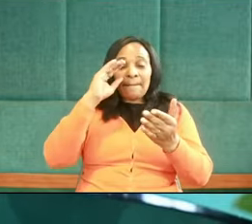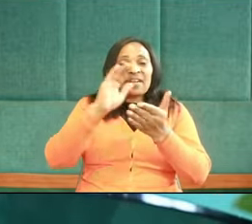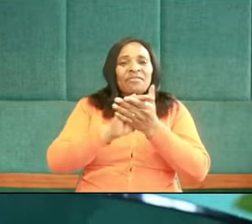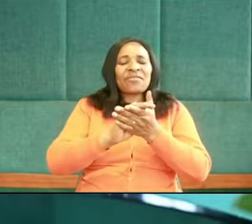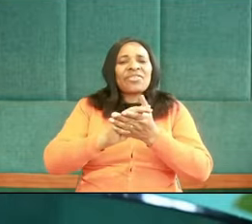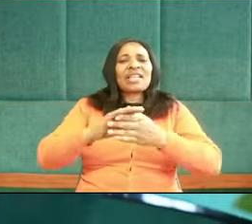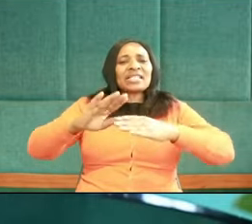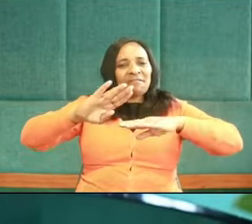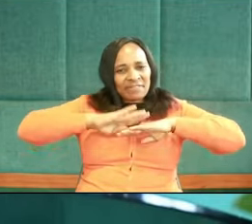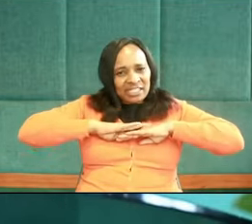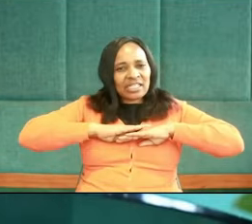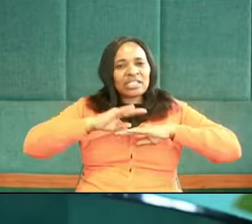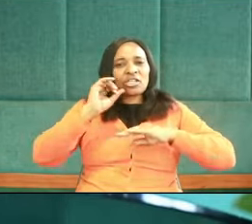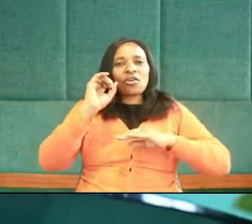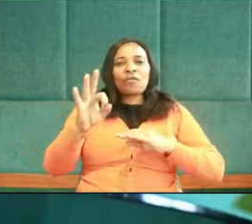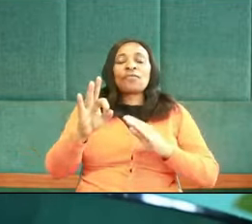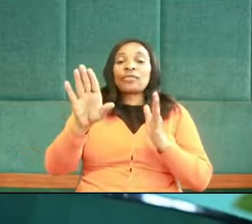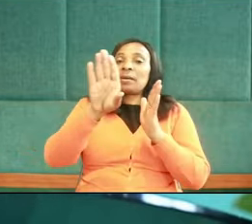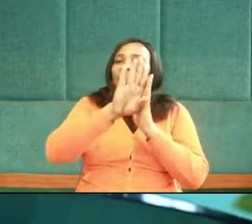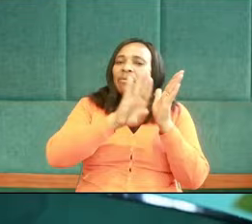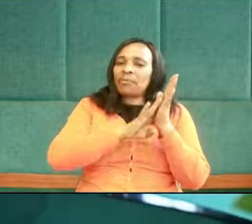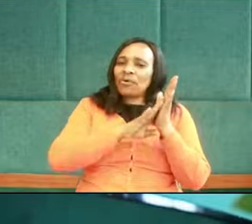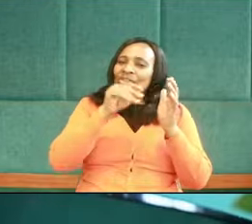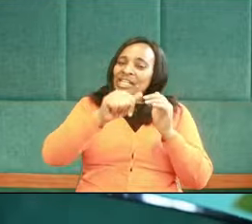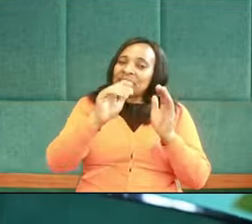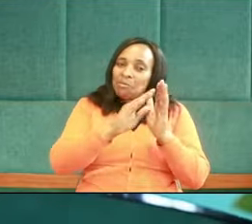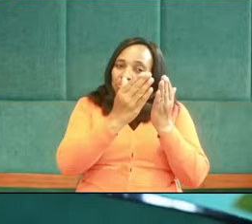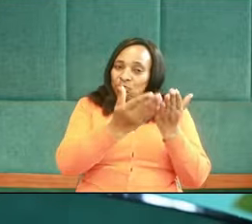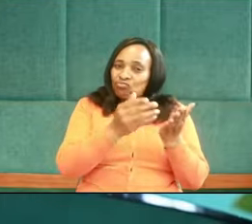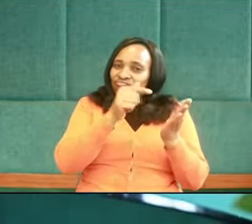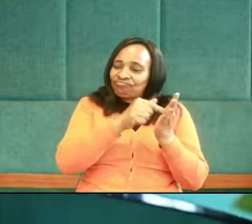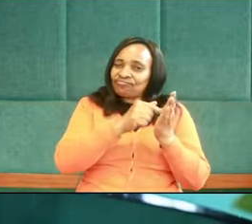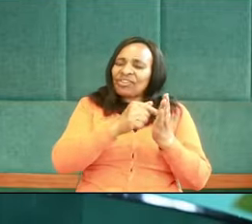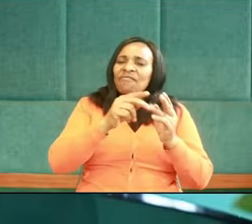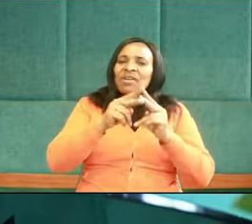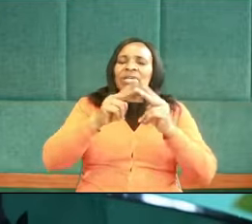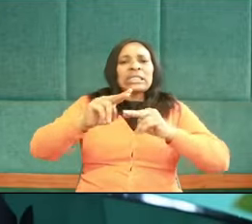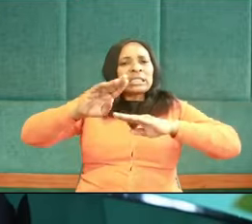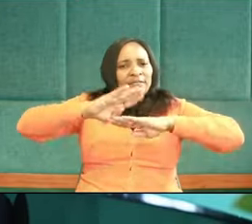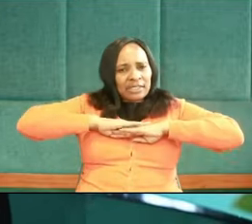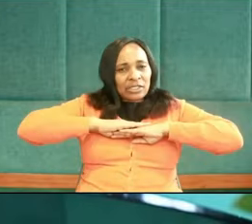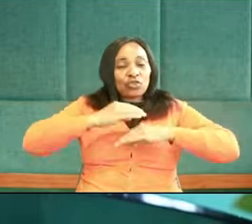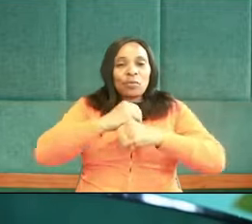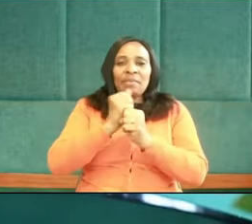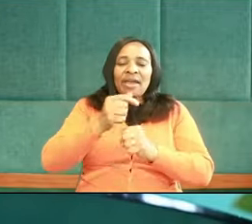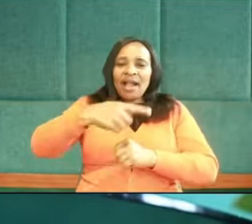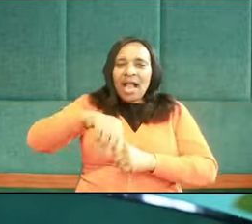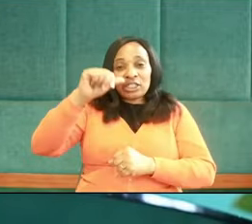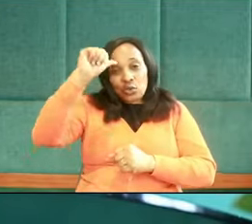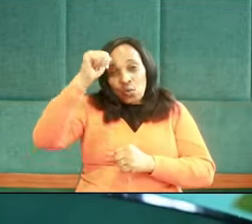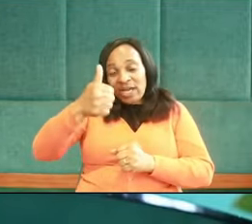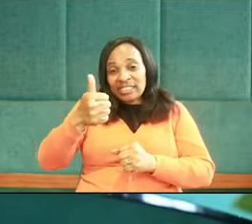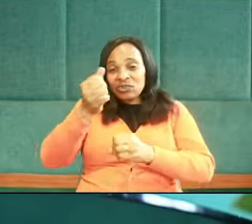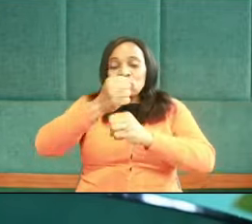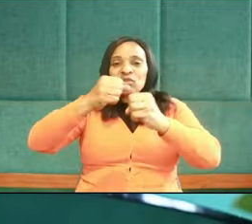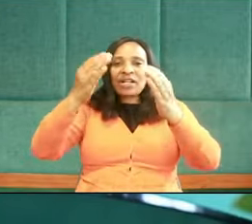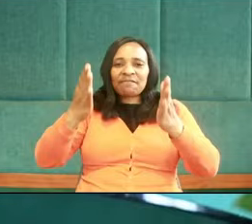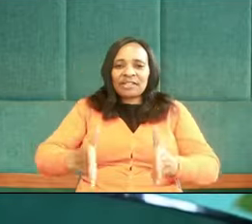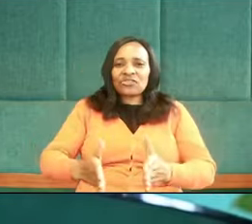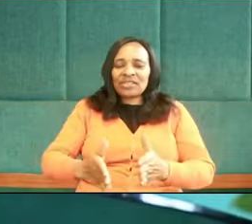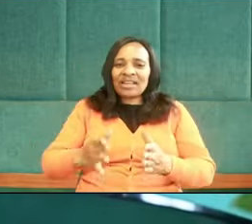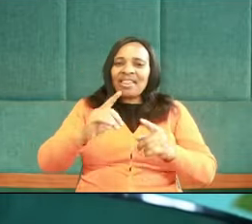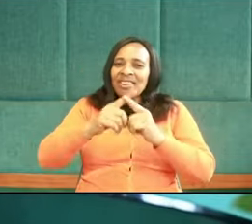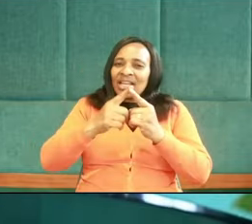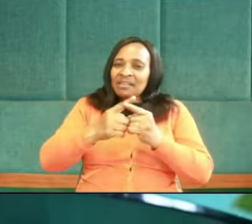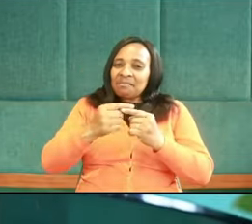sufficiency of the Bible. This book is sufficient to make us wise unto salvation. And